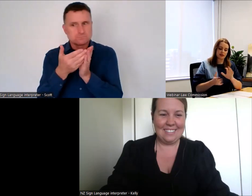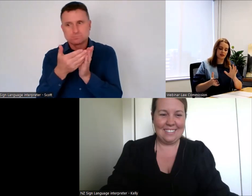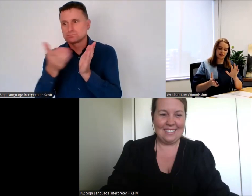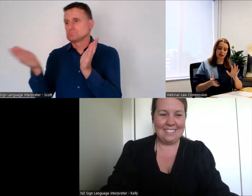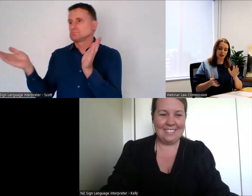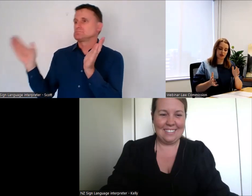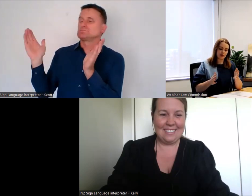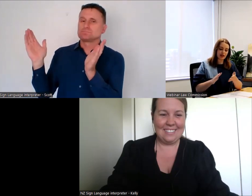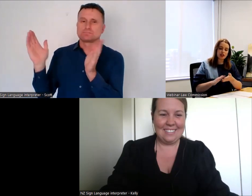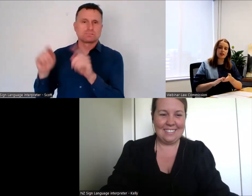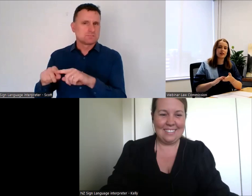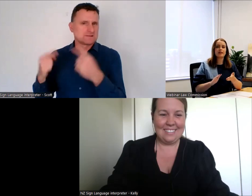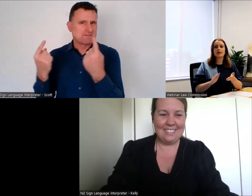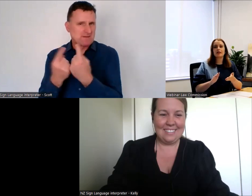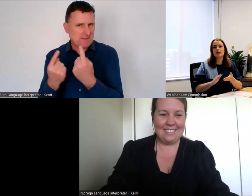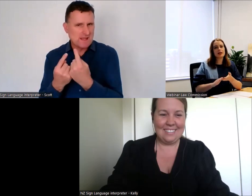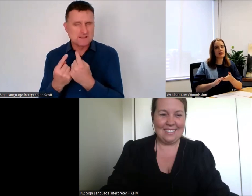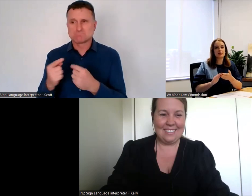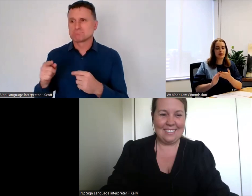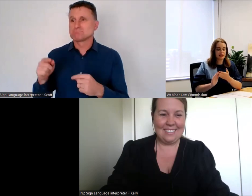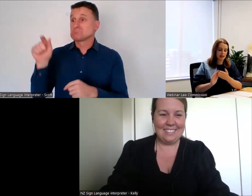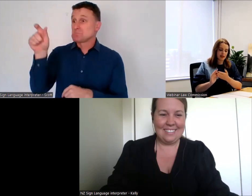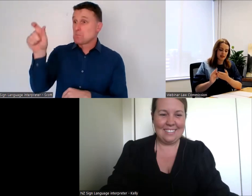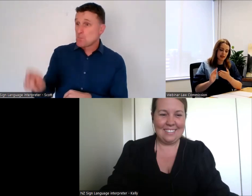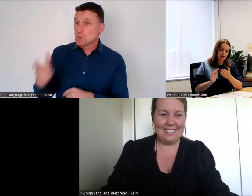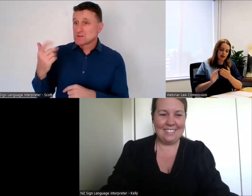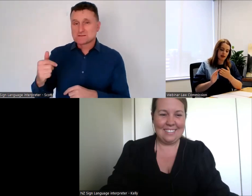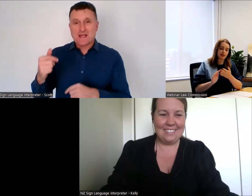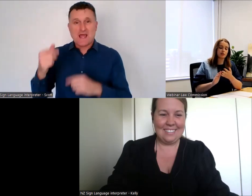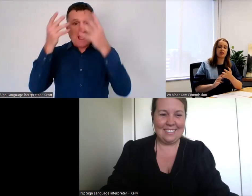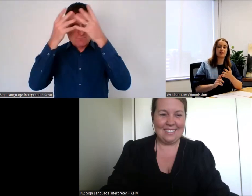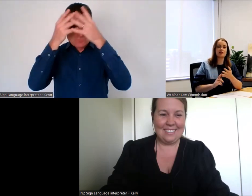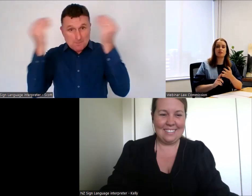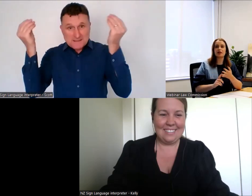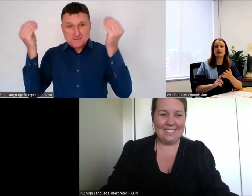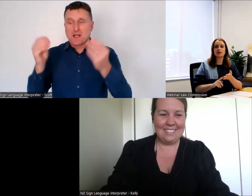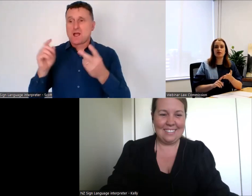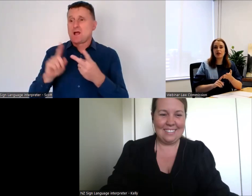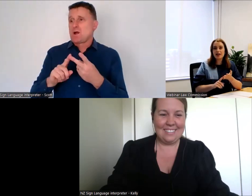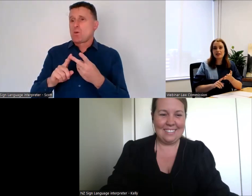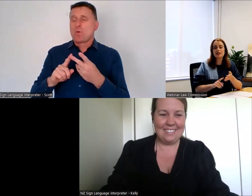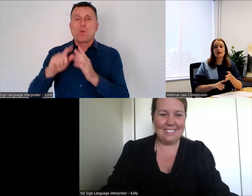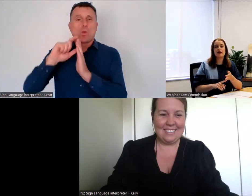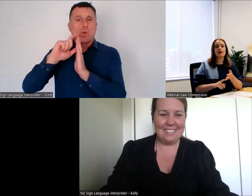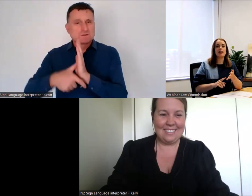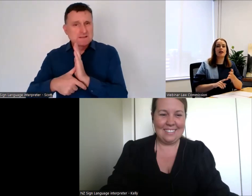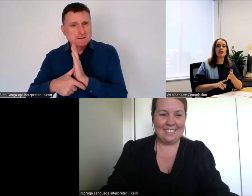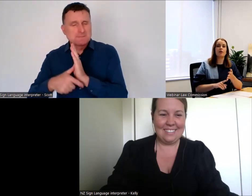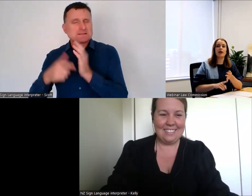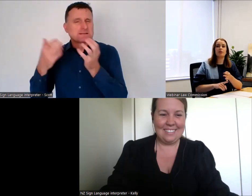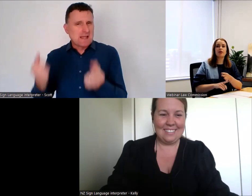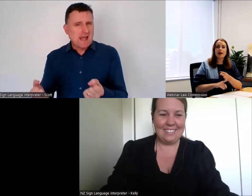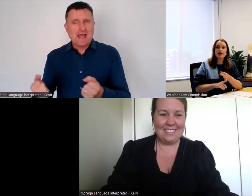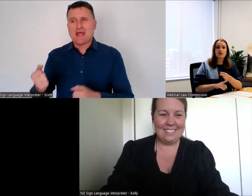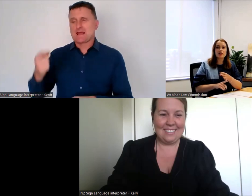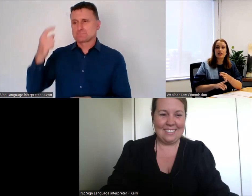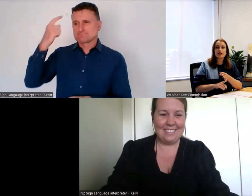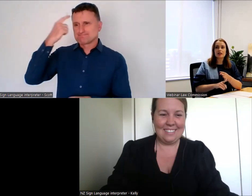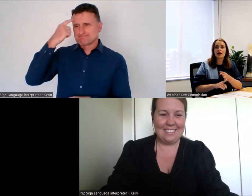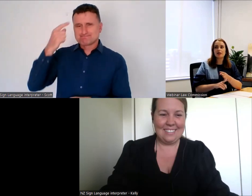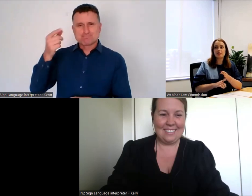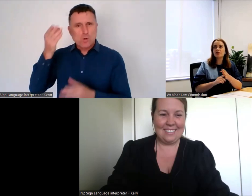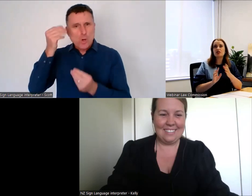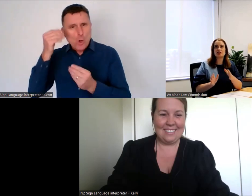This can include dementia, learning disabilities, experiences of mental distress, acquired brain